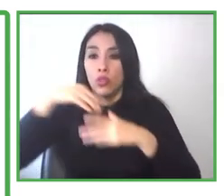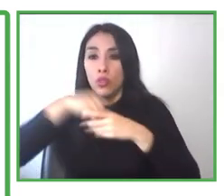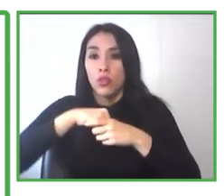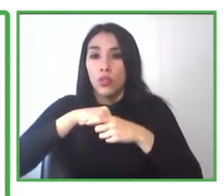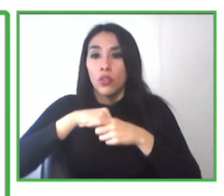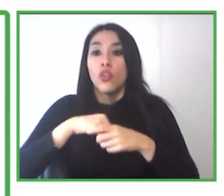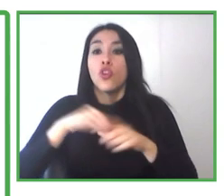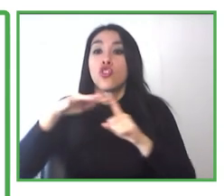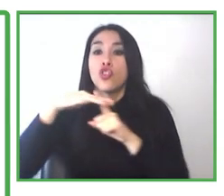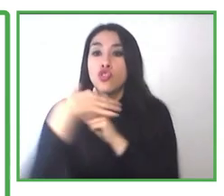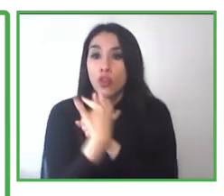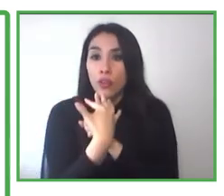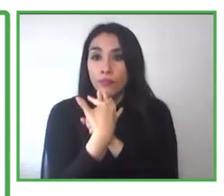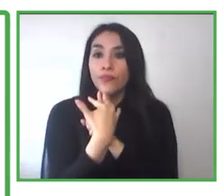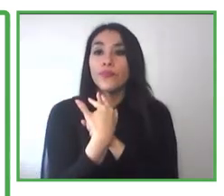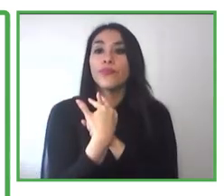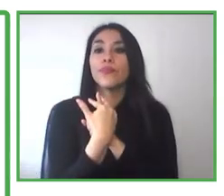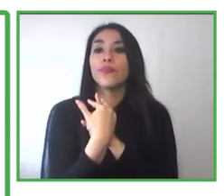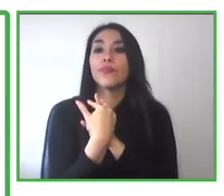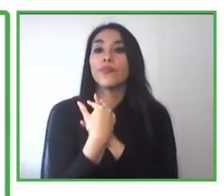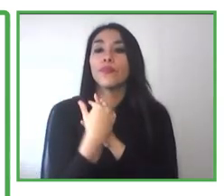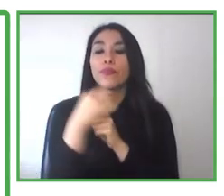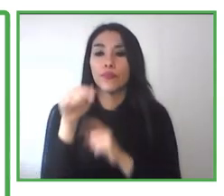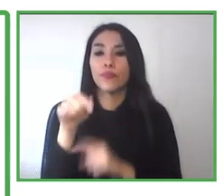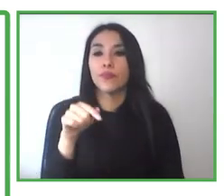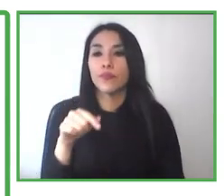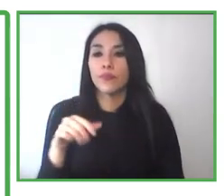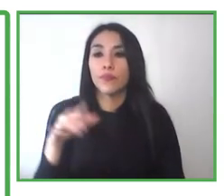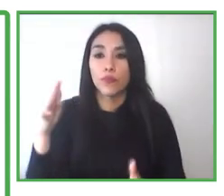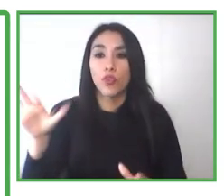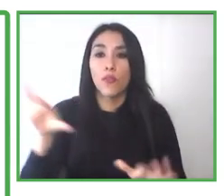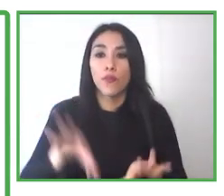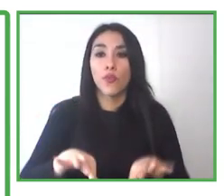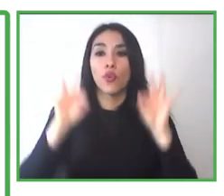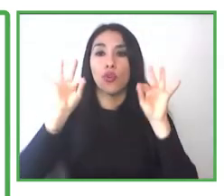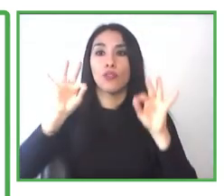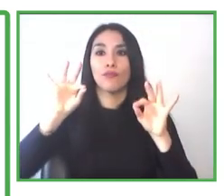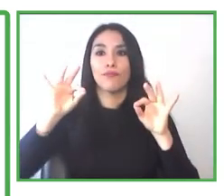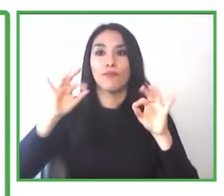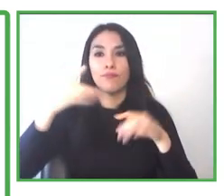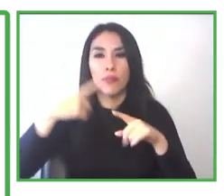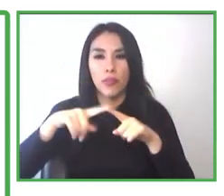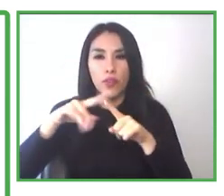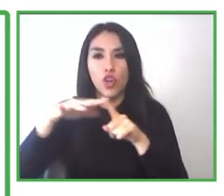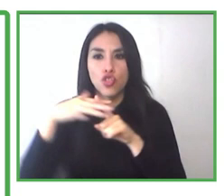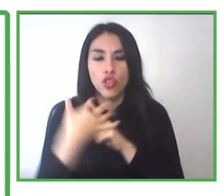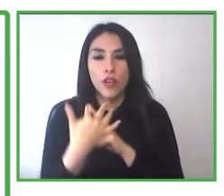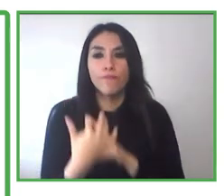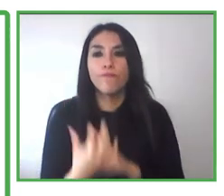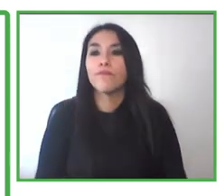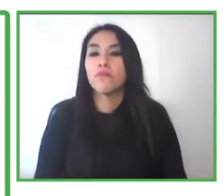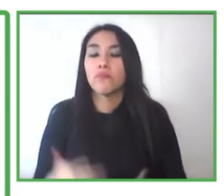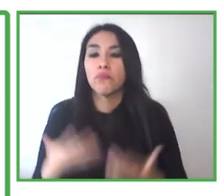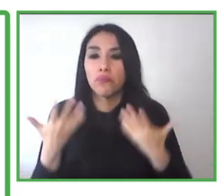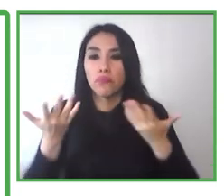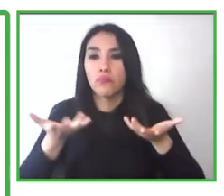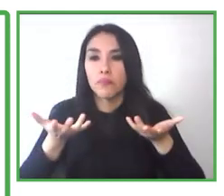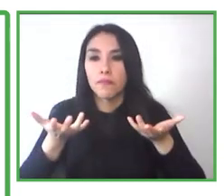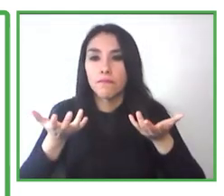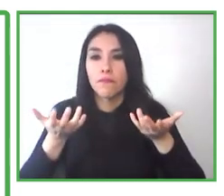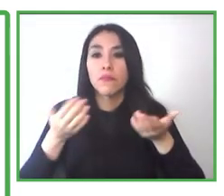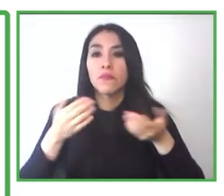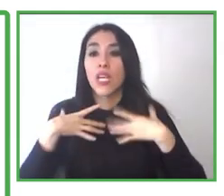social education and work for the full effective inclusion of the users in our program. So this is why we connect with the